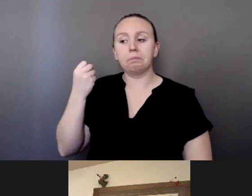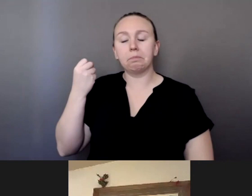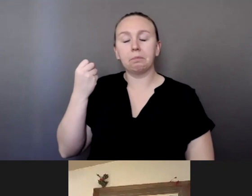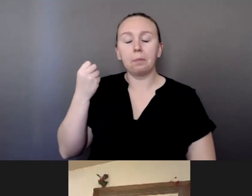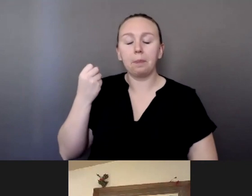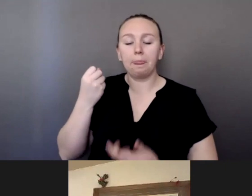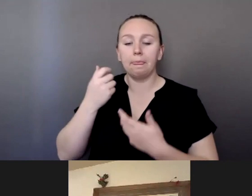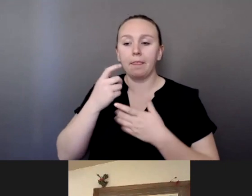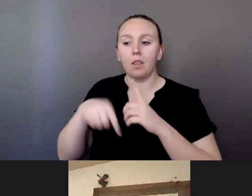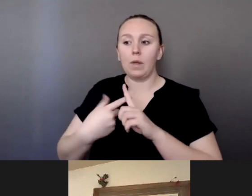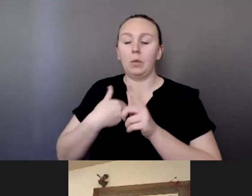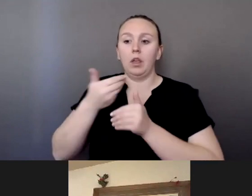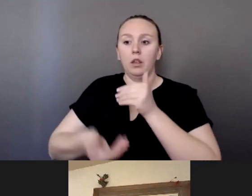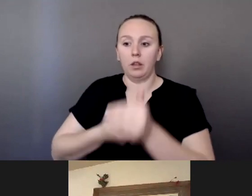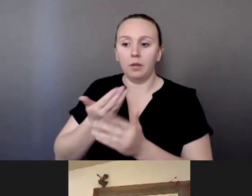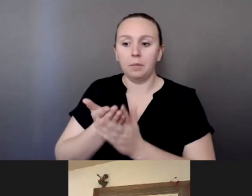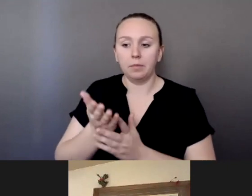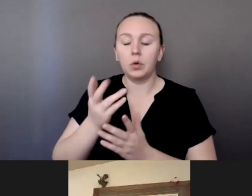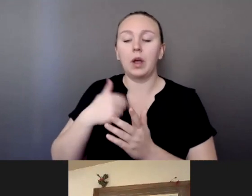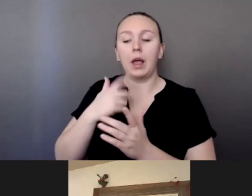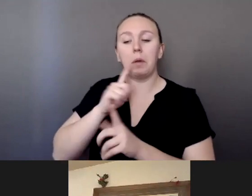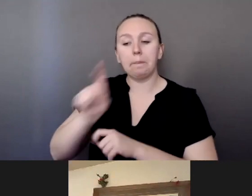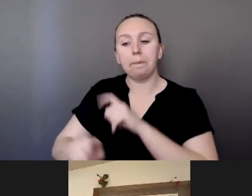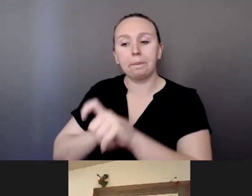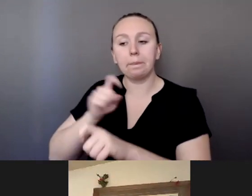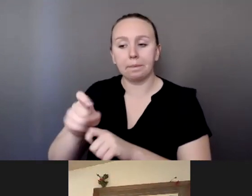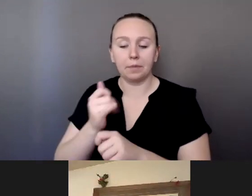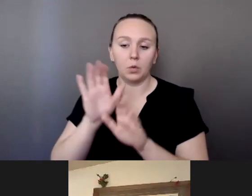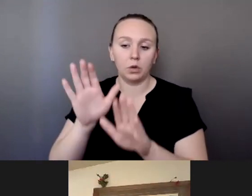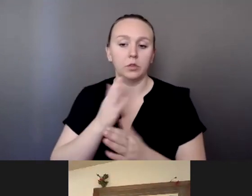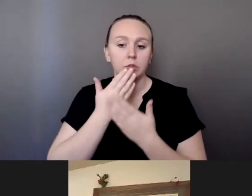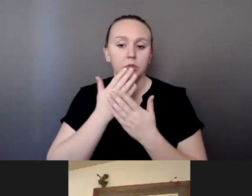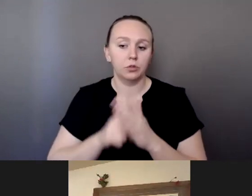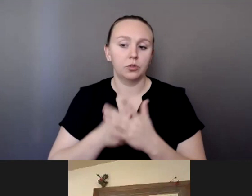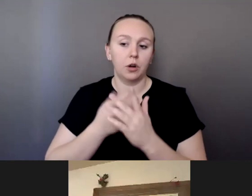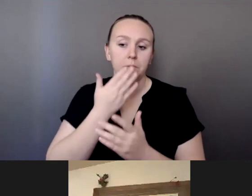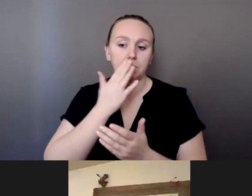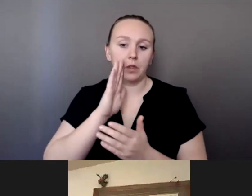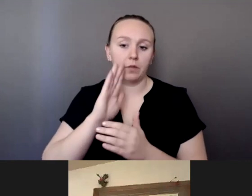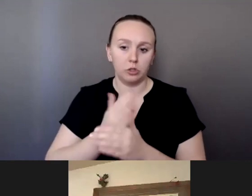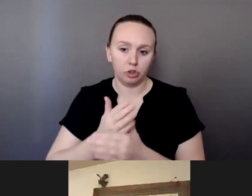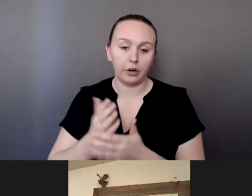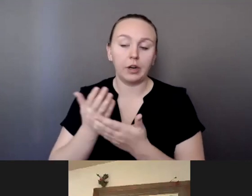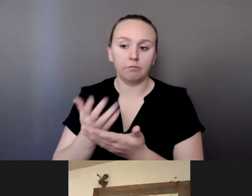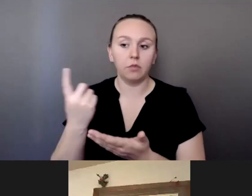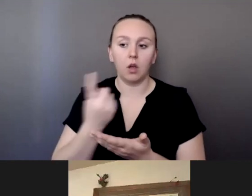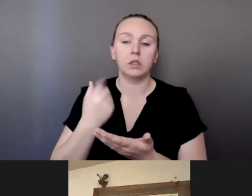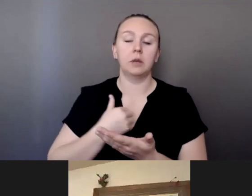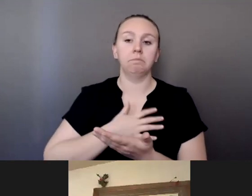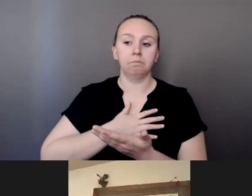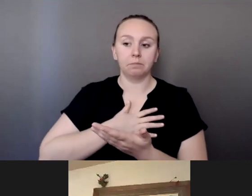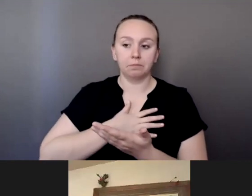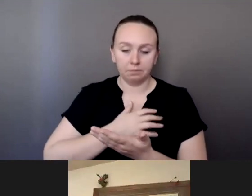move through the conversation today. But that's a great start and I appreciate you sharing that. And as always, am deeply sorry that this